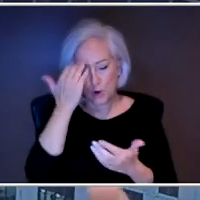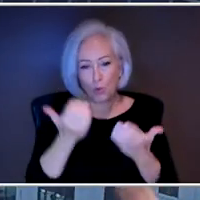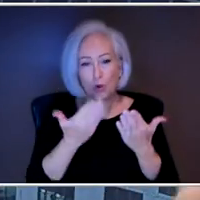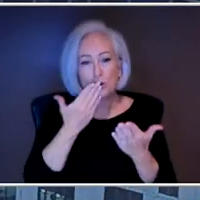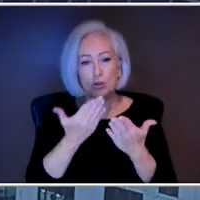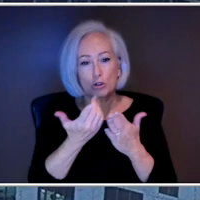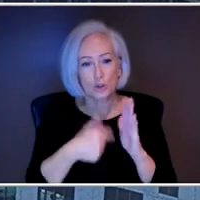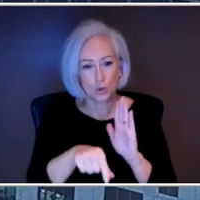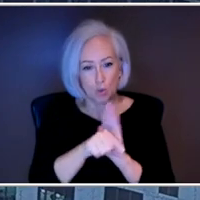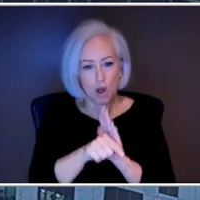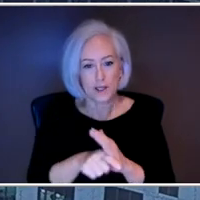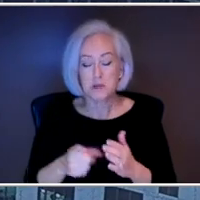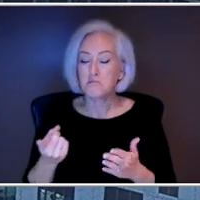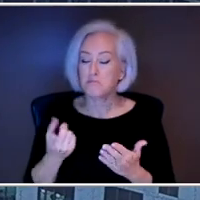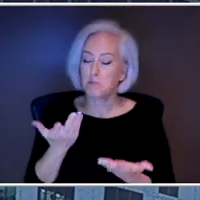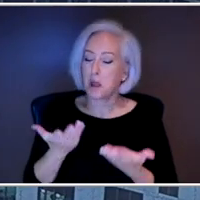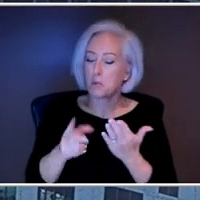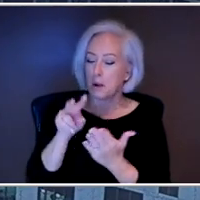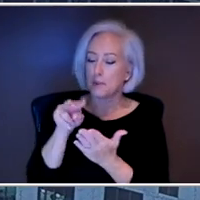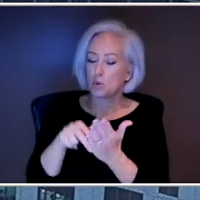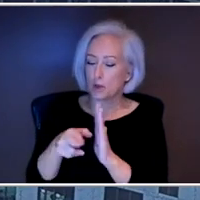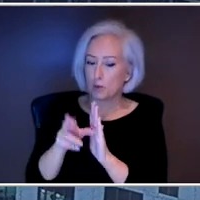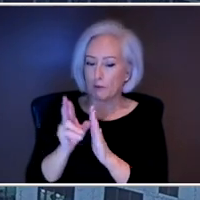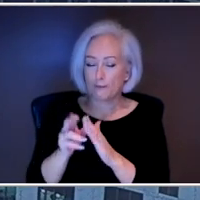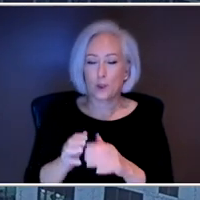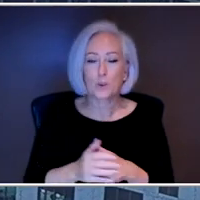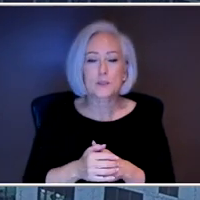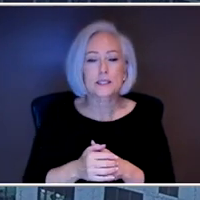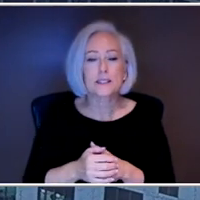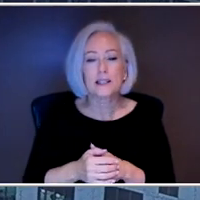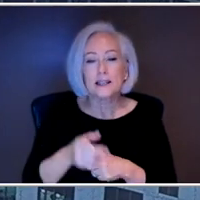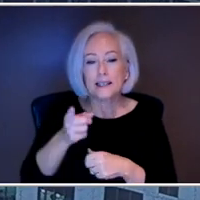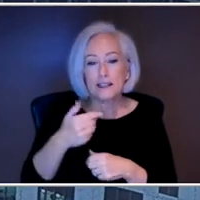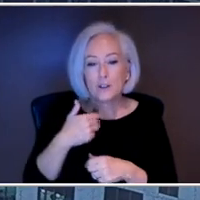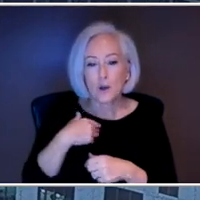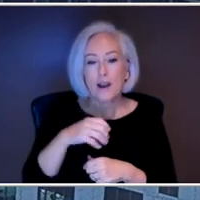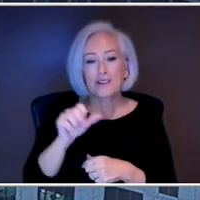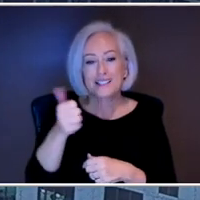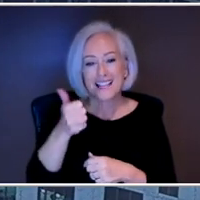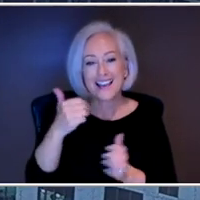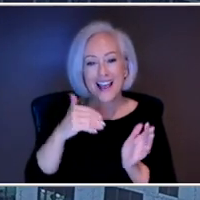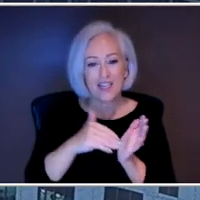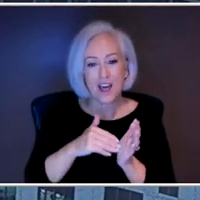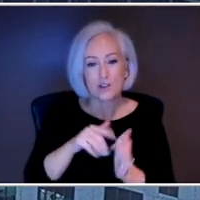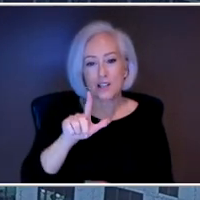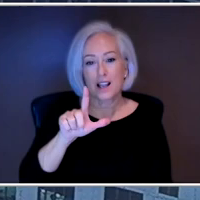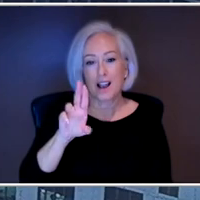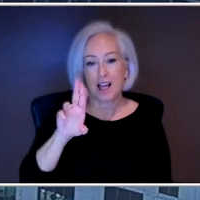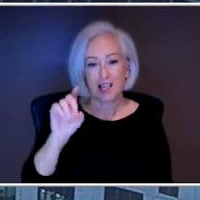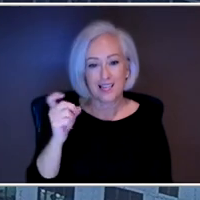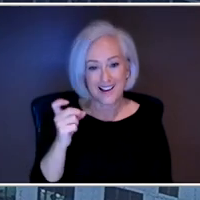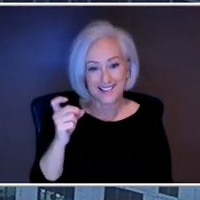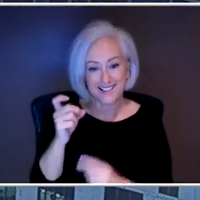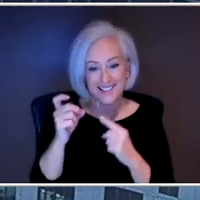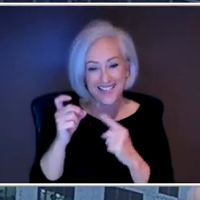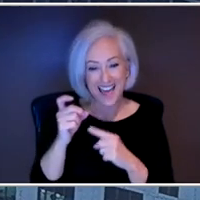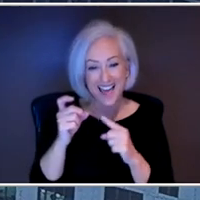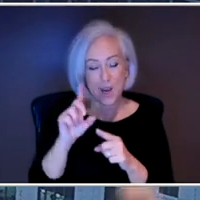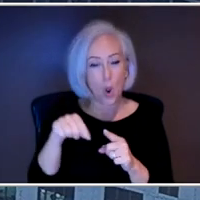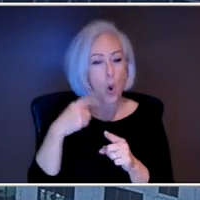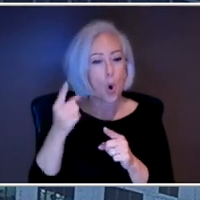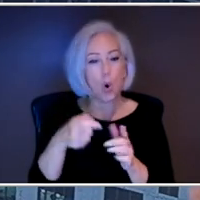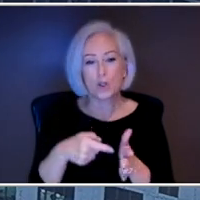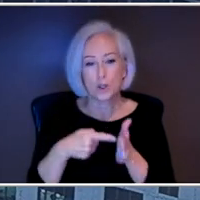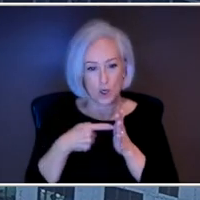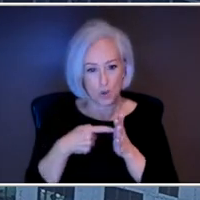a light and it's got, you know, kind of the certified 10,000 lux with it, really that's kind of the only requirement there. Obviously white